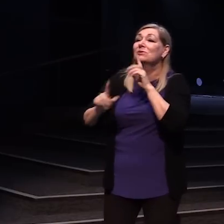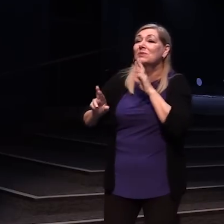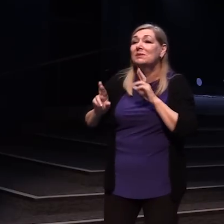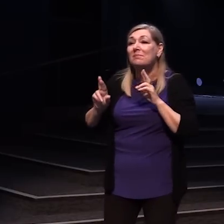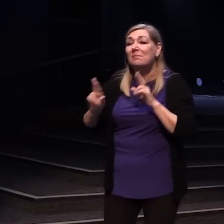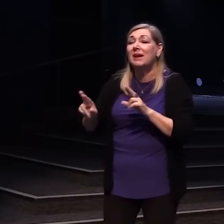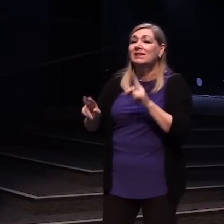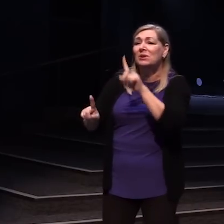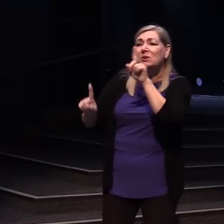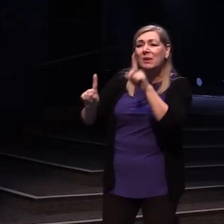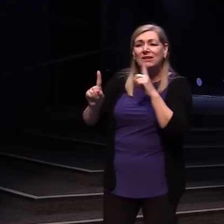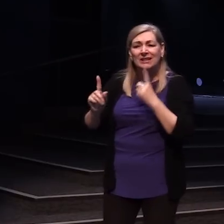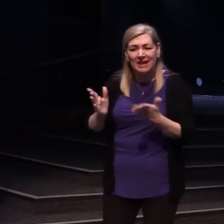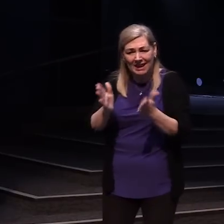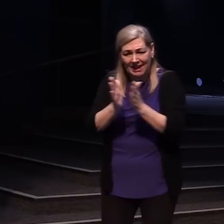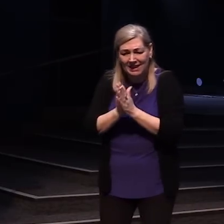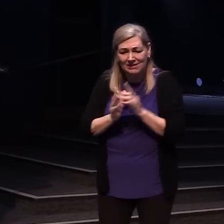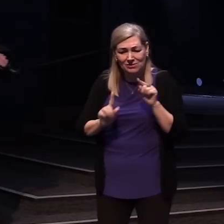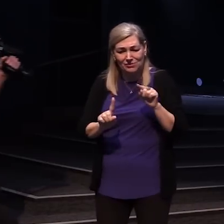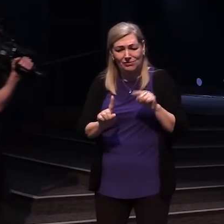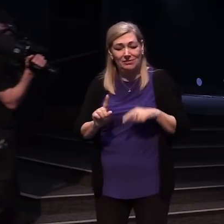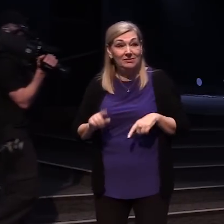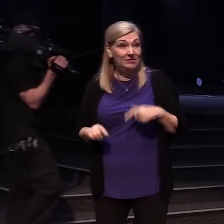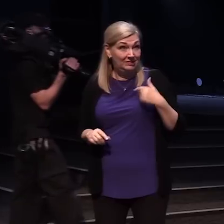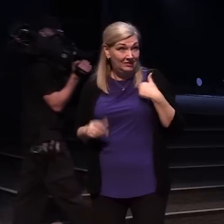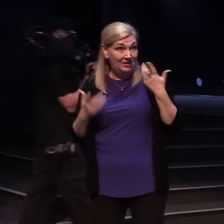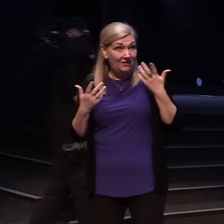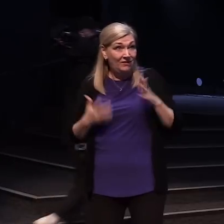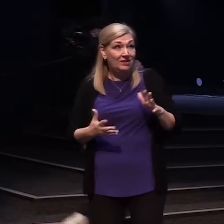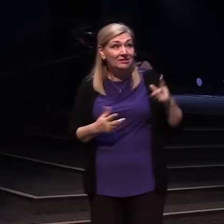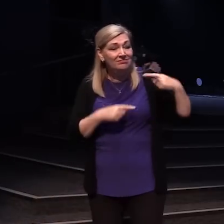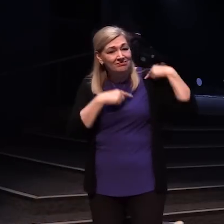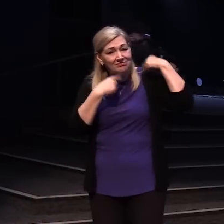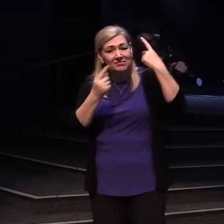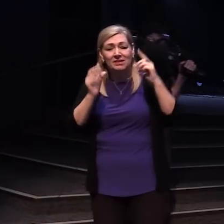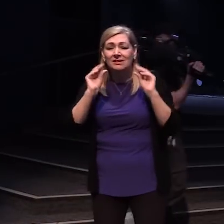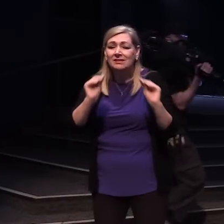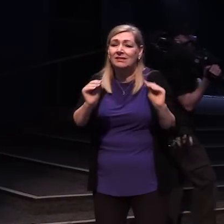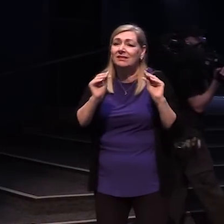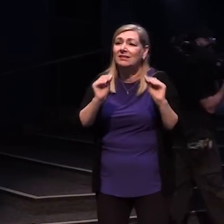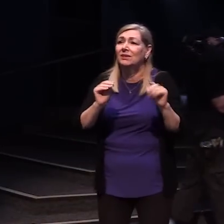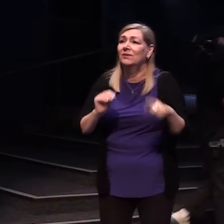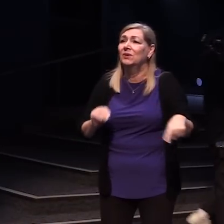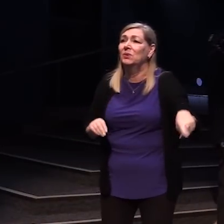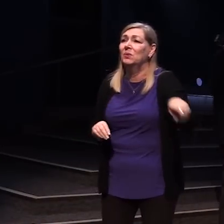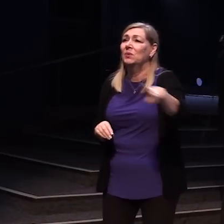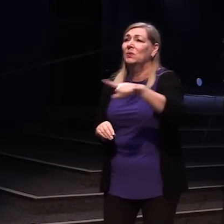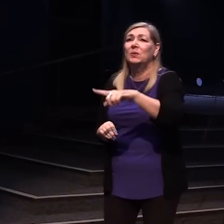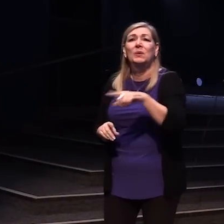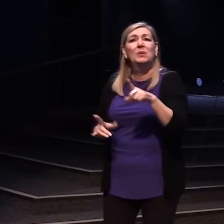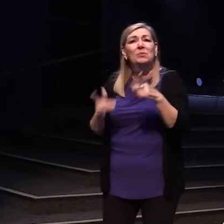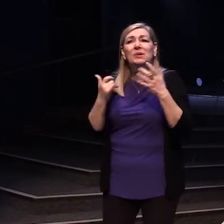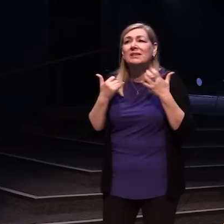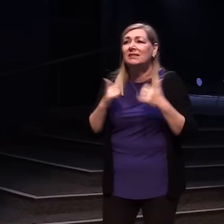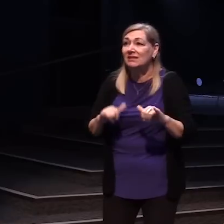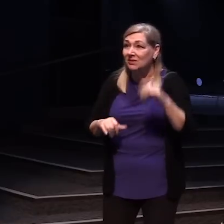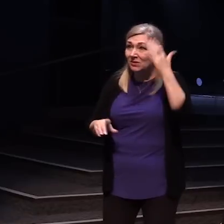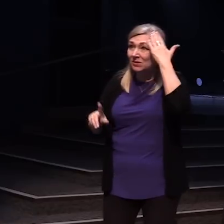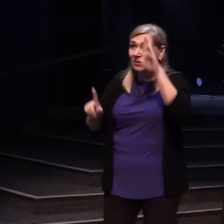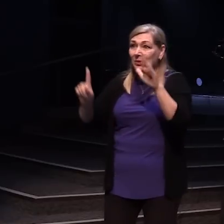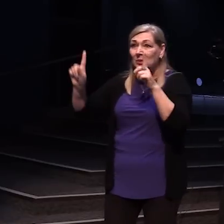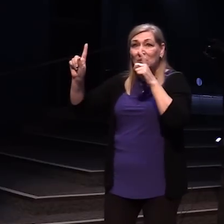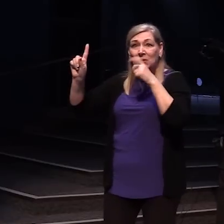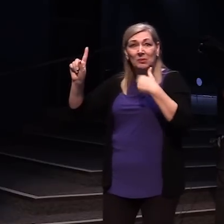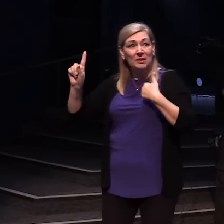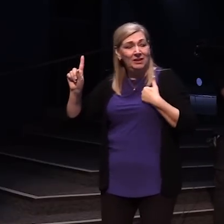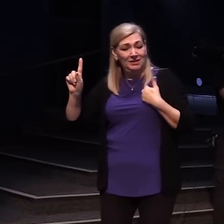a question And he says, have I not spent all this time with you And yet you still don't know me, Philip